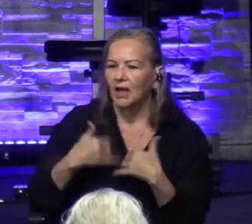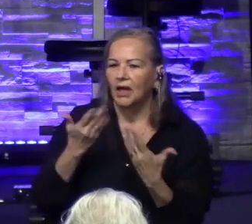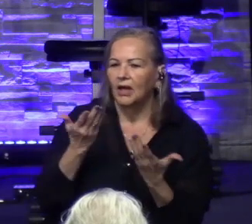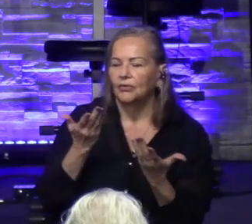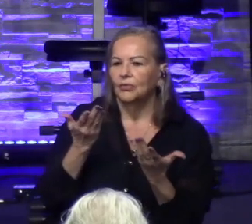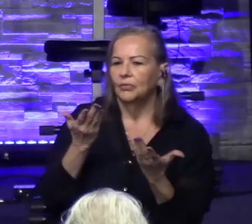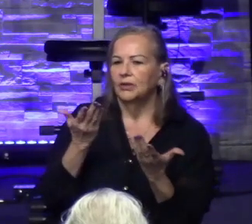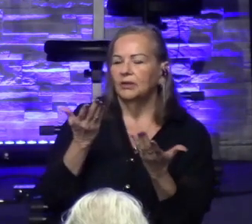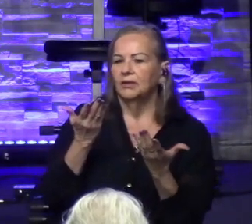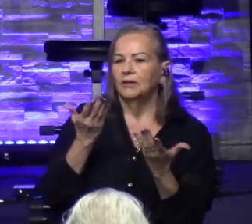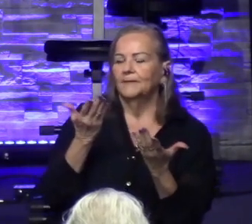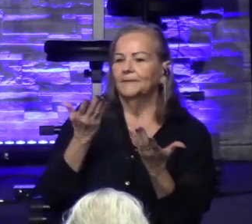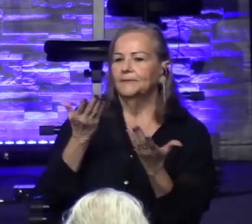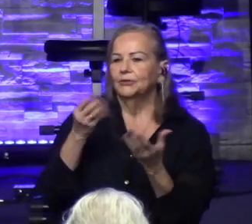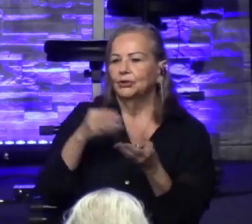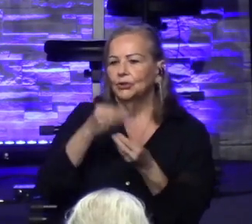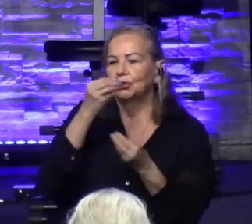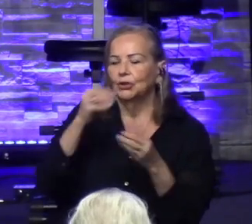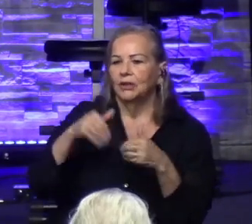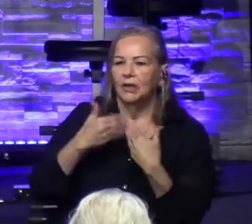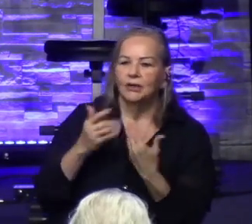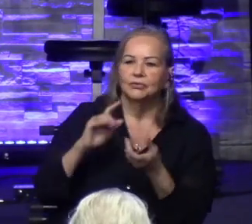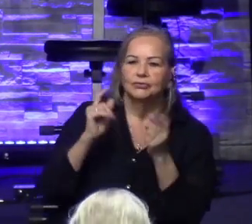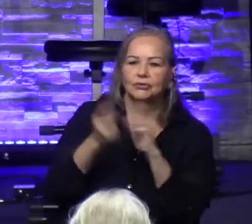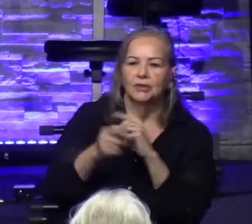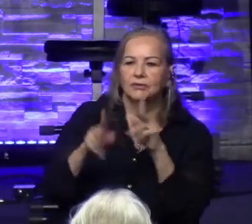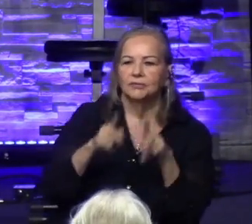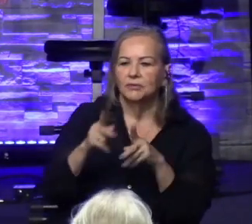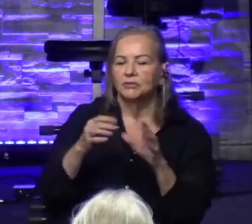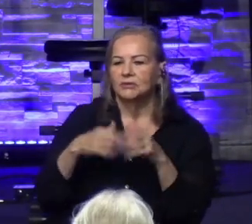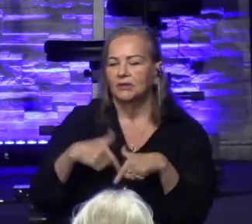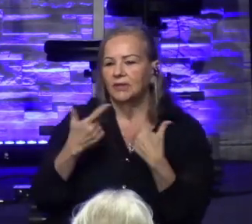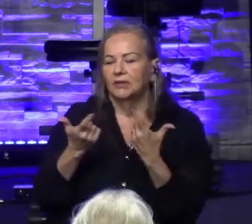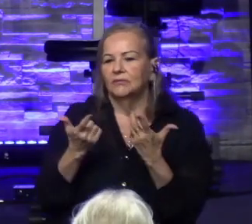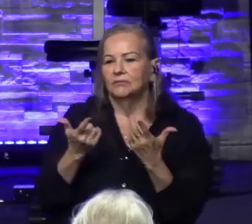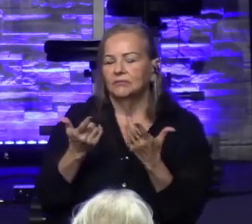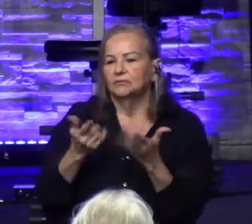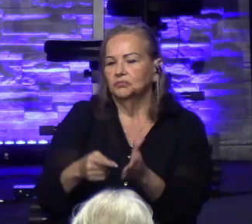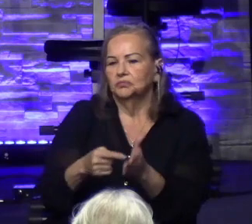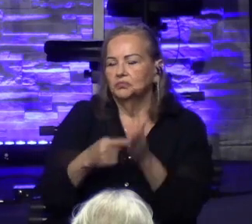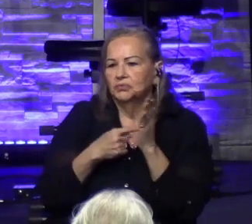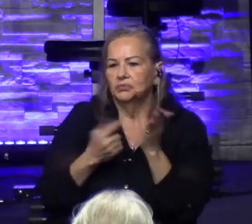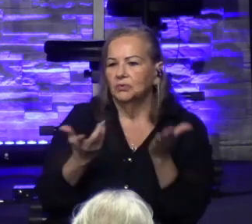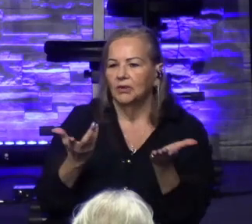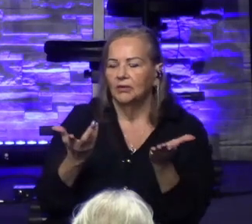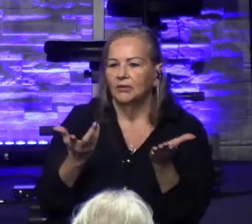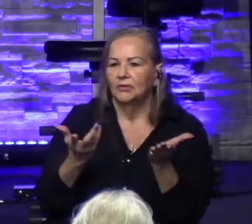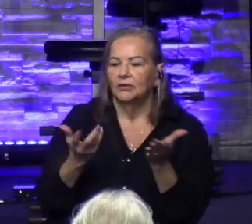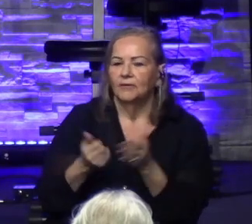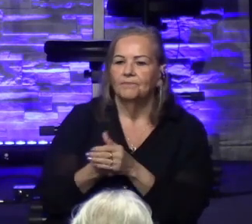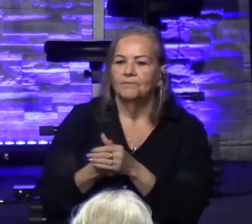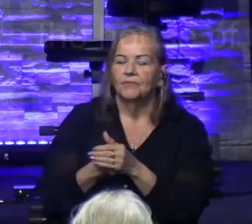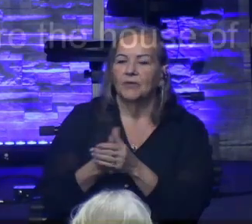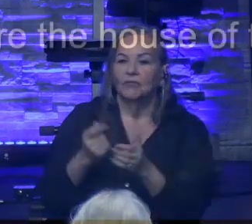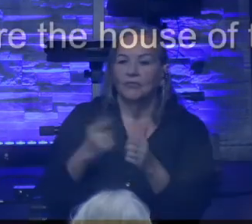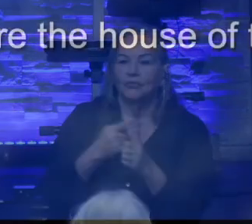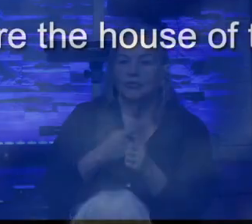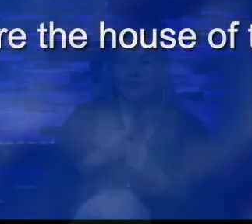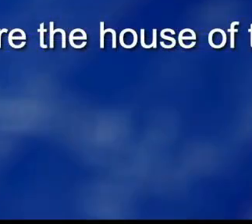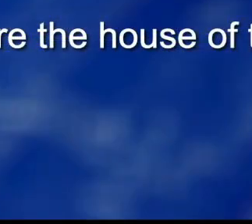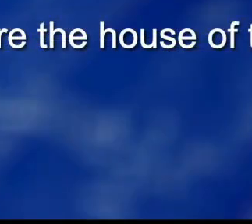a game changer? And what will it require us to make that happen? Well, first of all, we're going have to have passion.